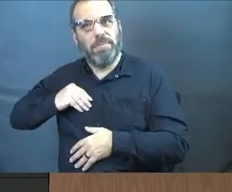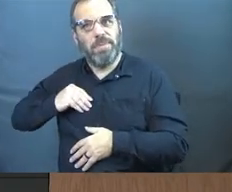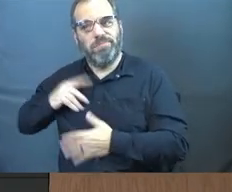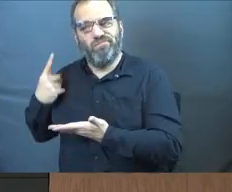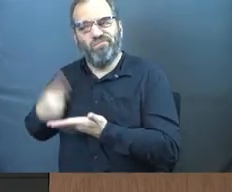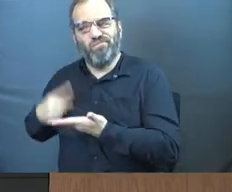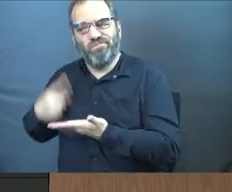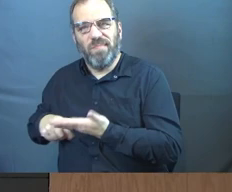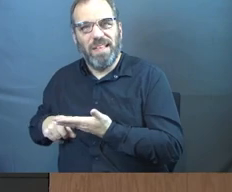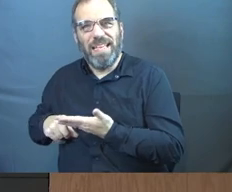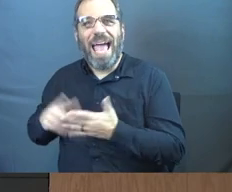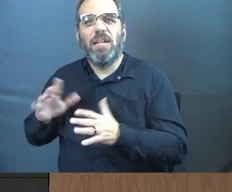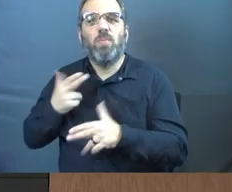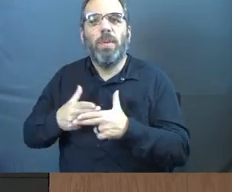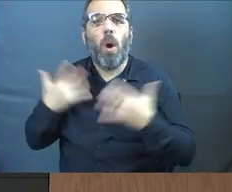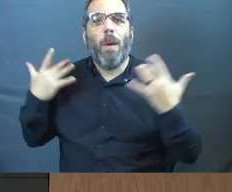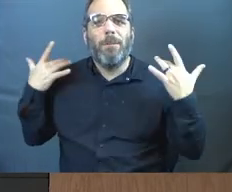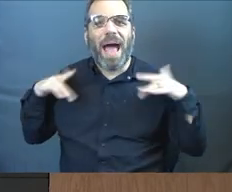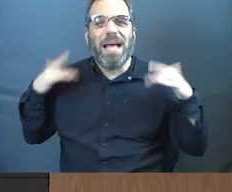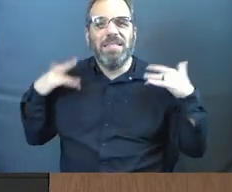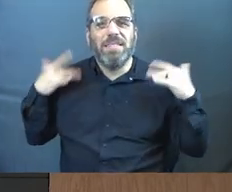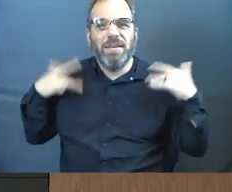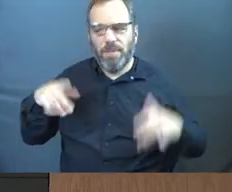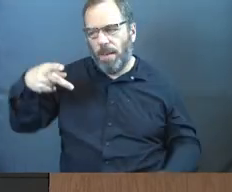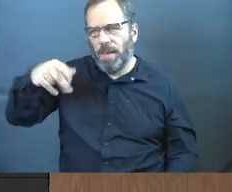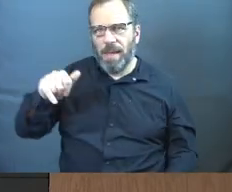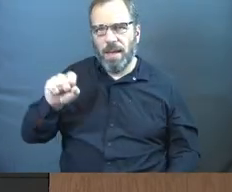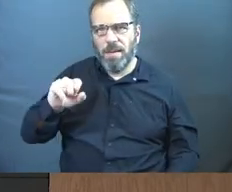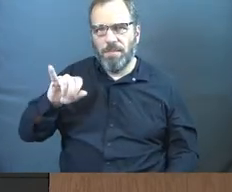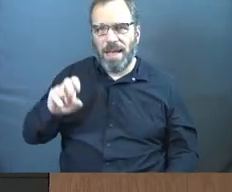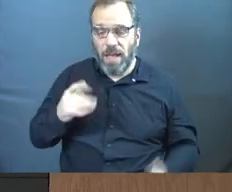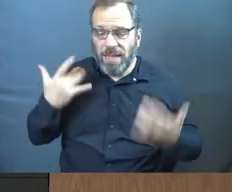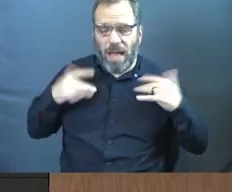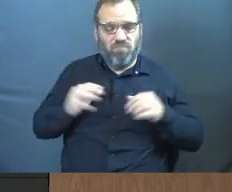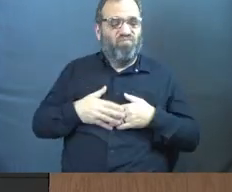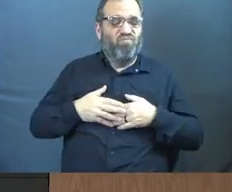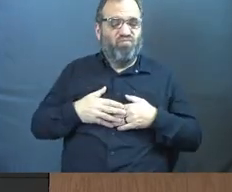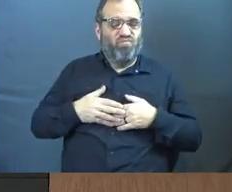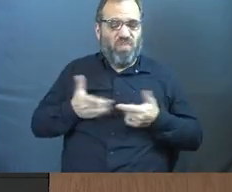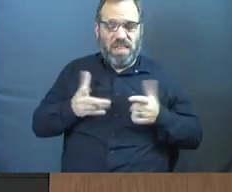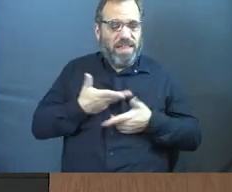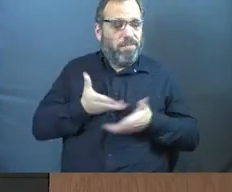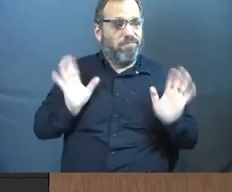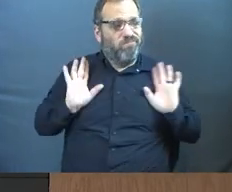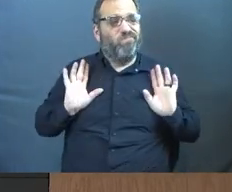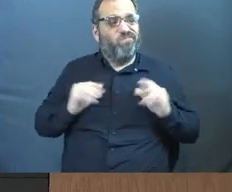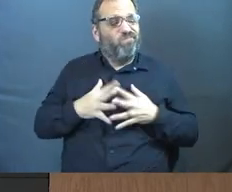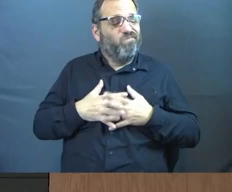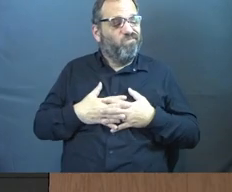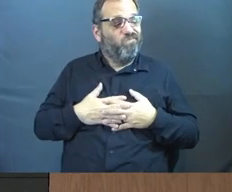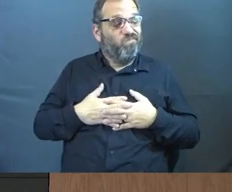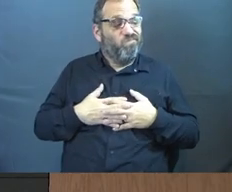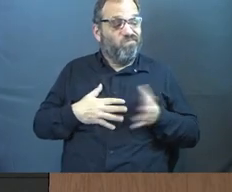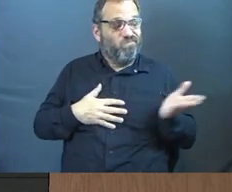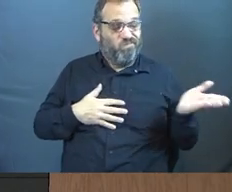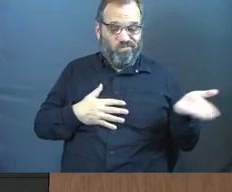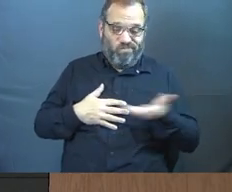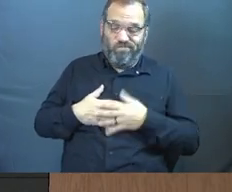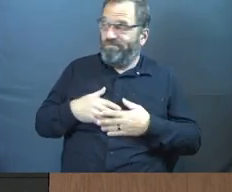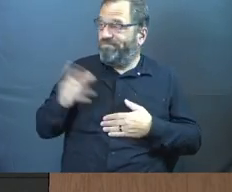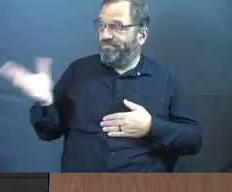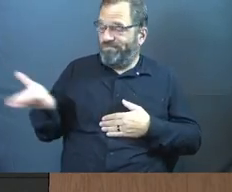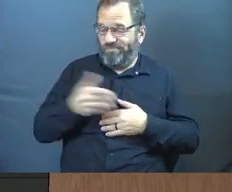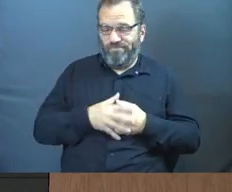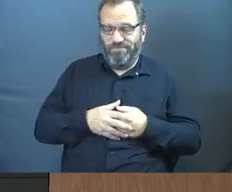And it's a very passive outlook. It's a very stand back and let them. And it's